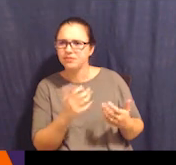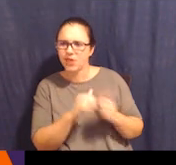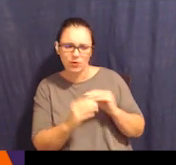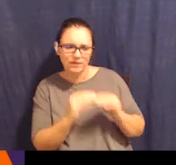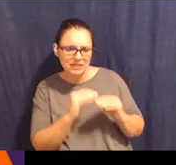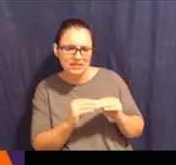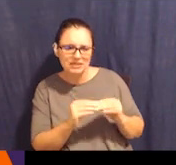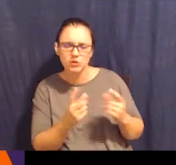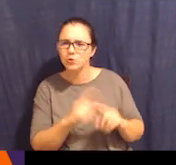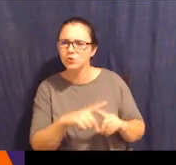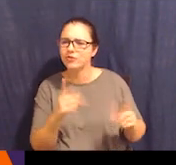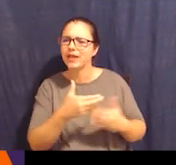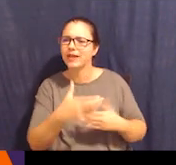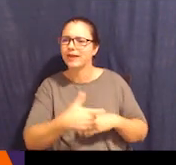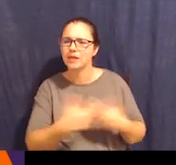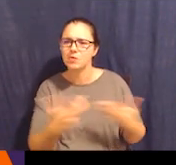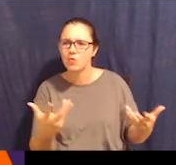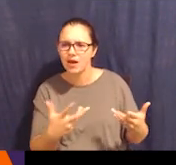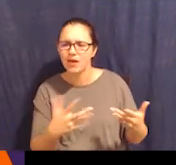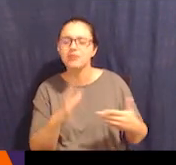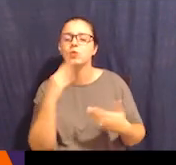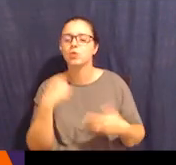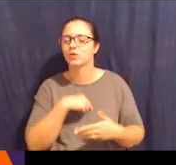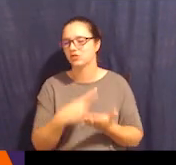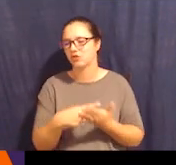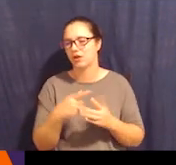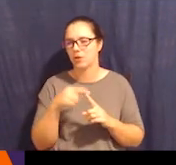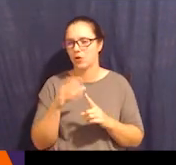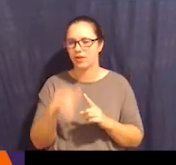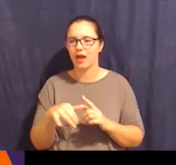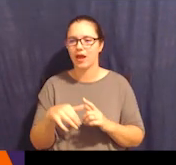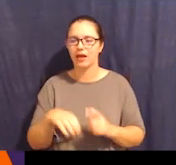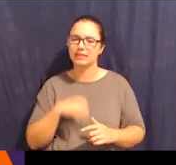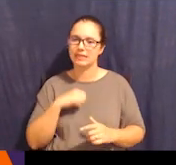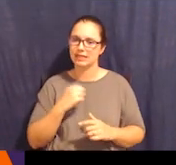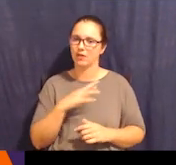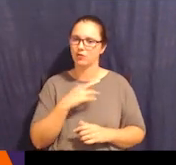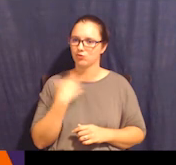dignity of risk in the other webinar that I keep referencing.